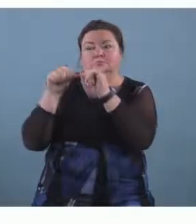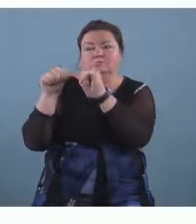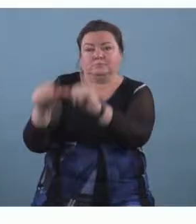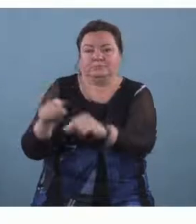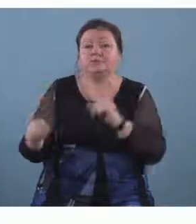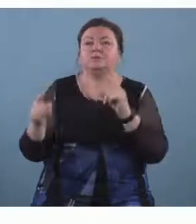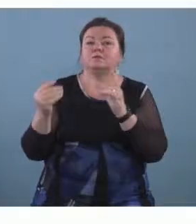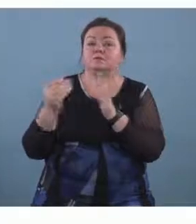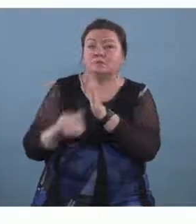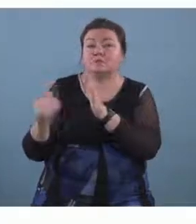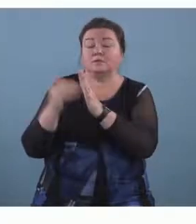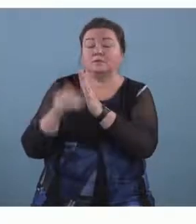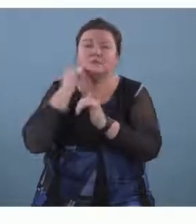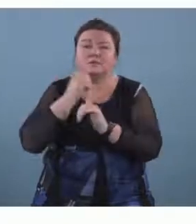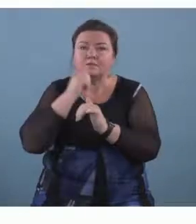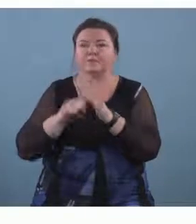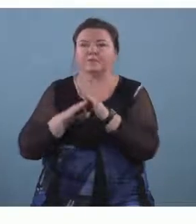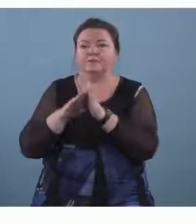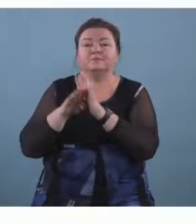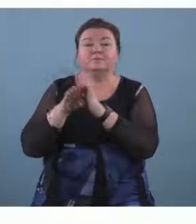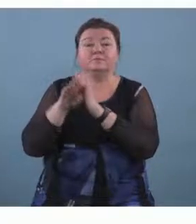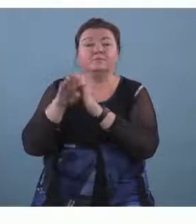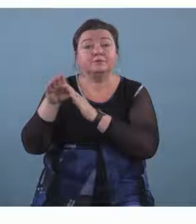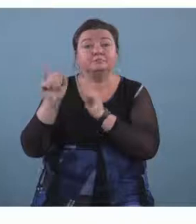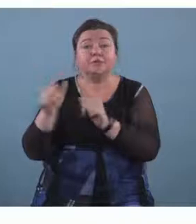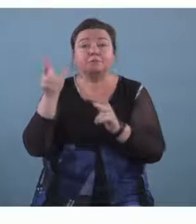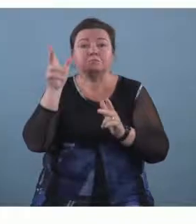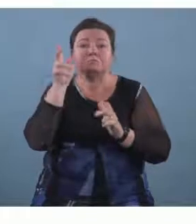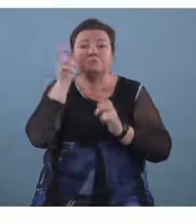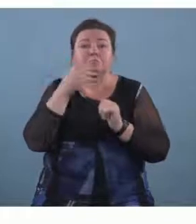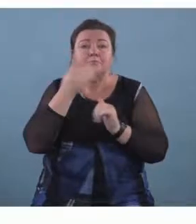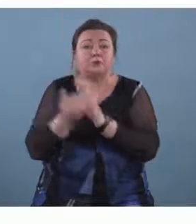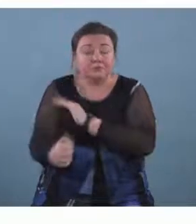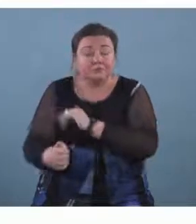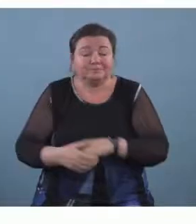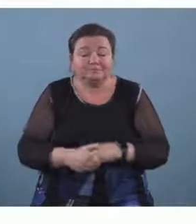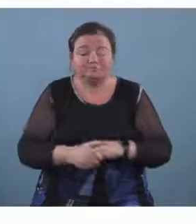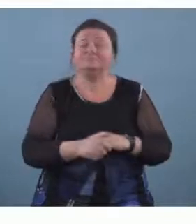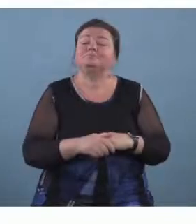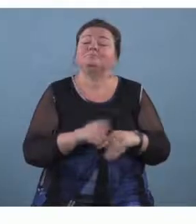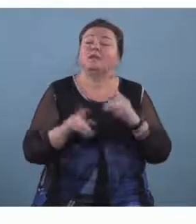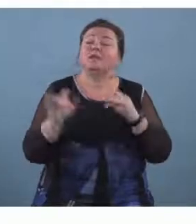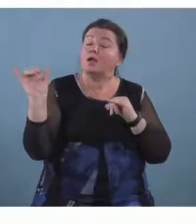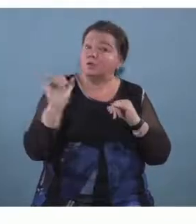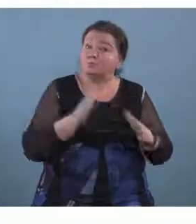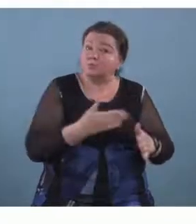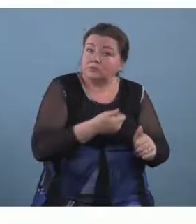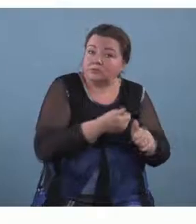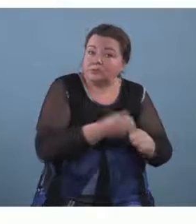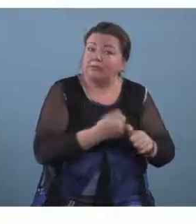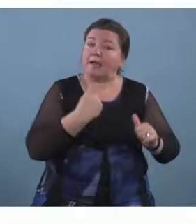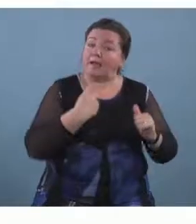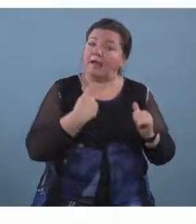-day basis they can only develop their perception skills music also has a visual